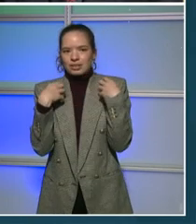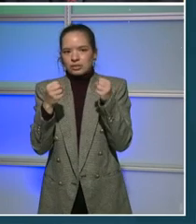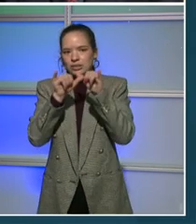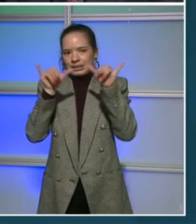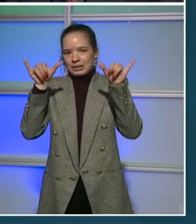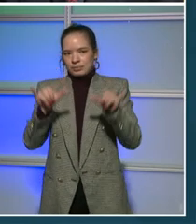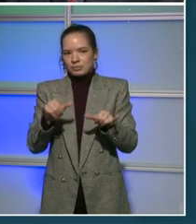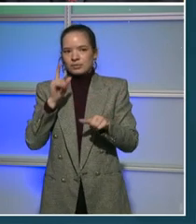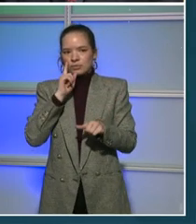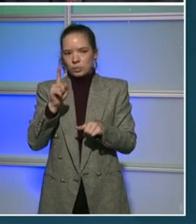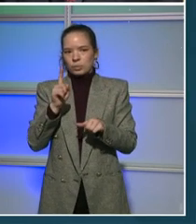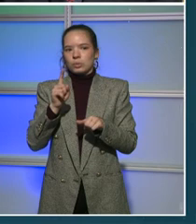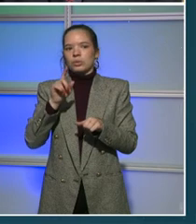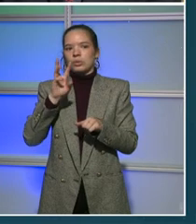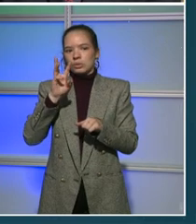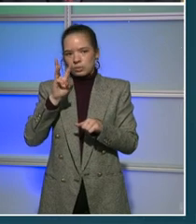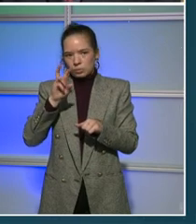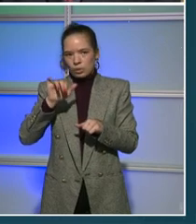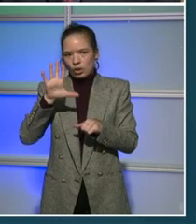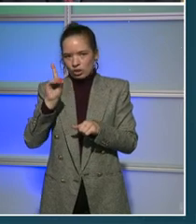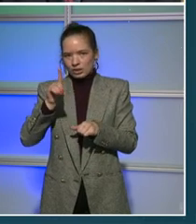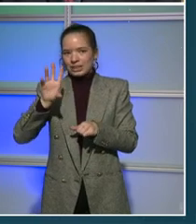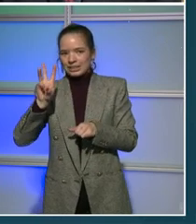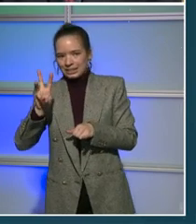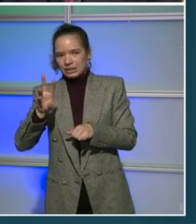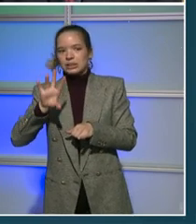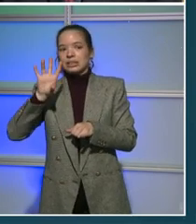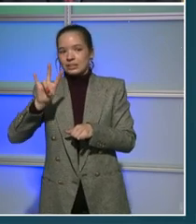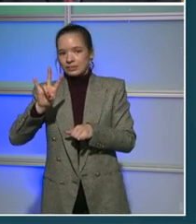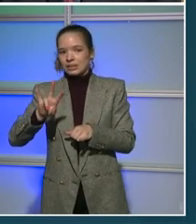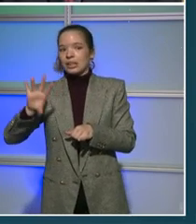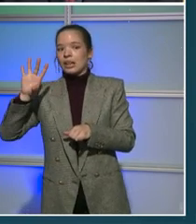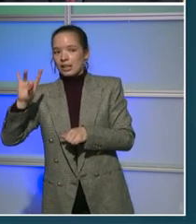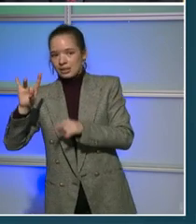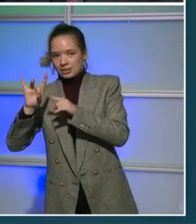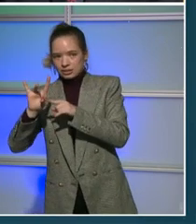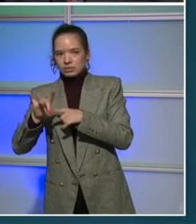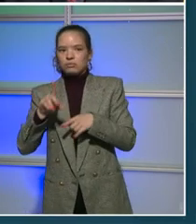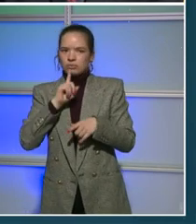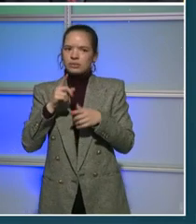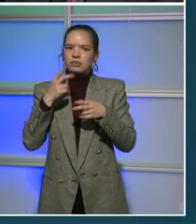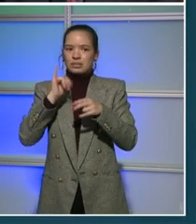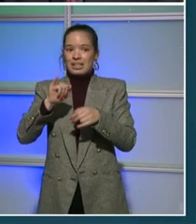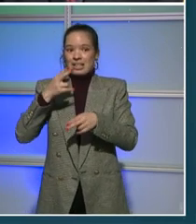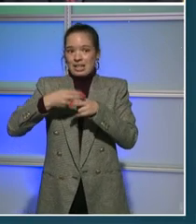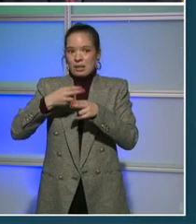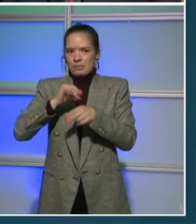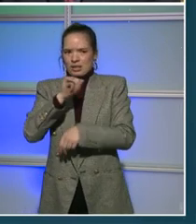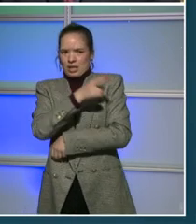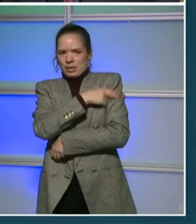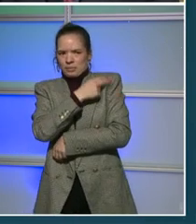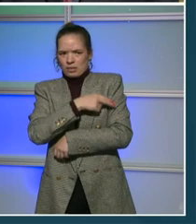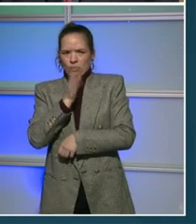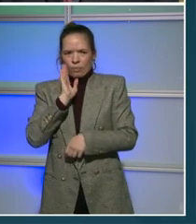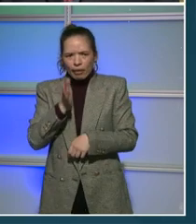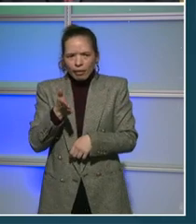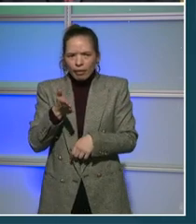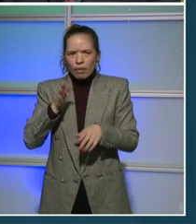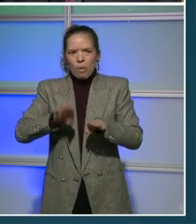This month, we will break ground and reveal the name of the new hospital, which is slated to open in late 2024.